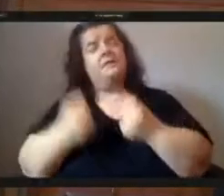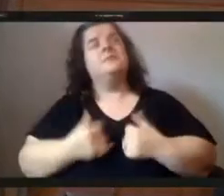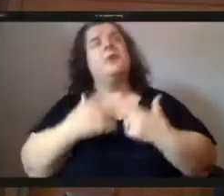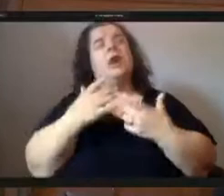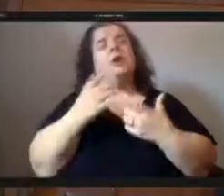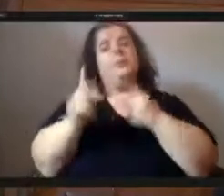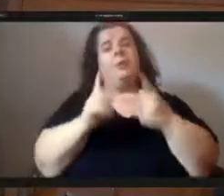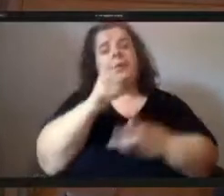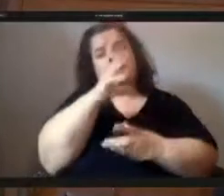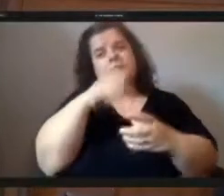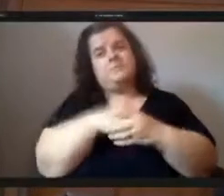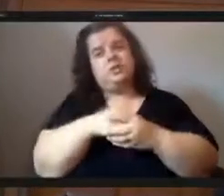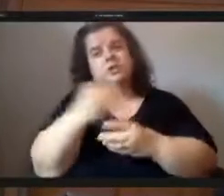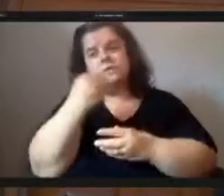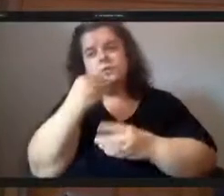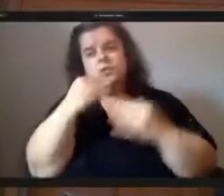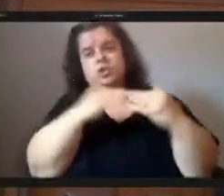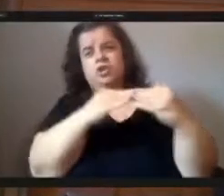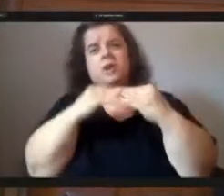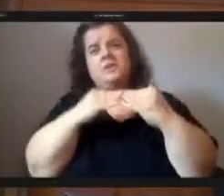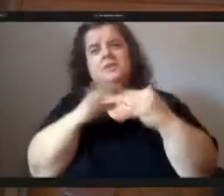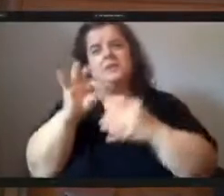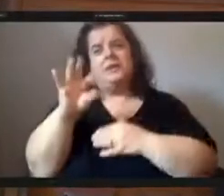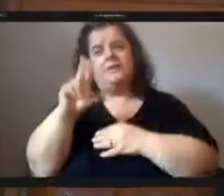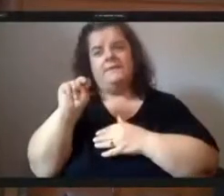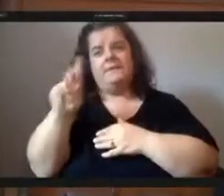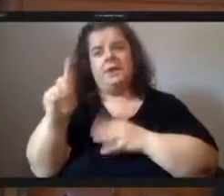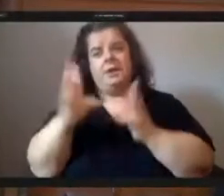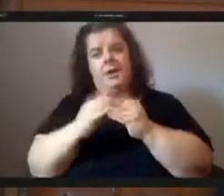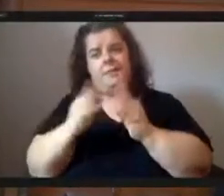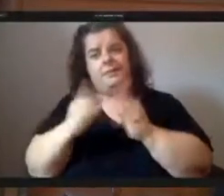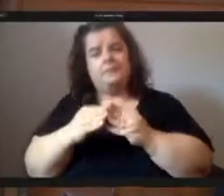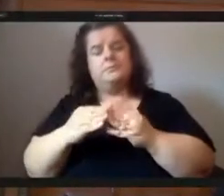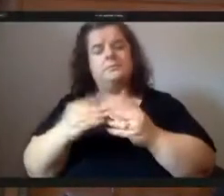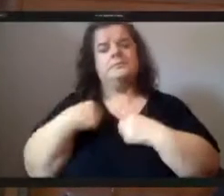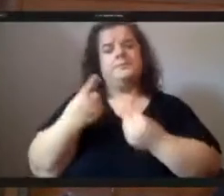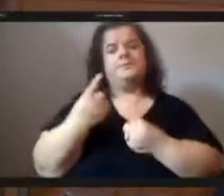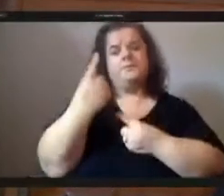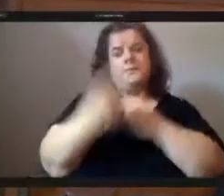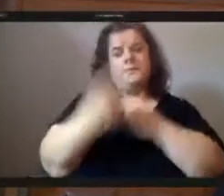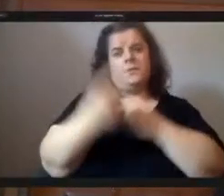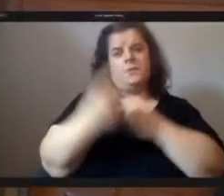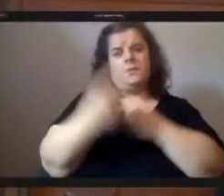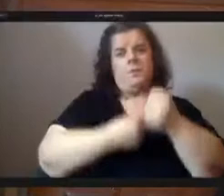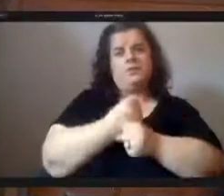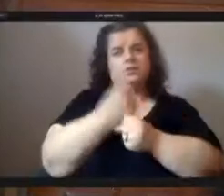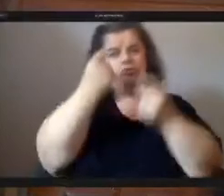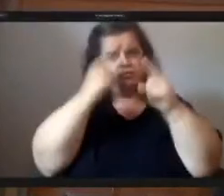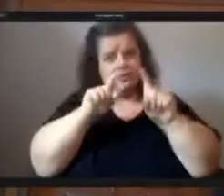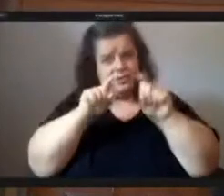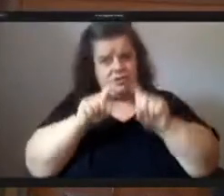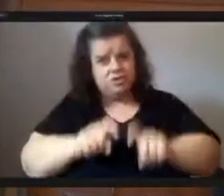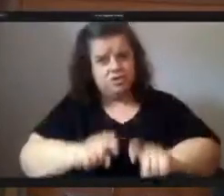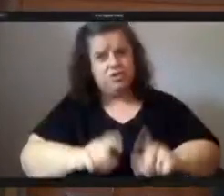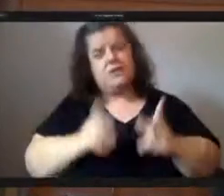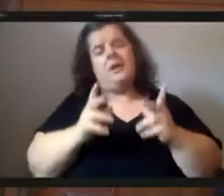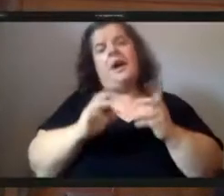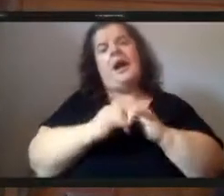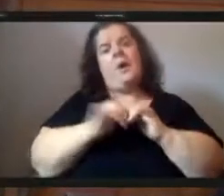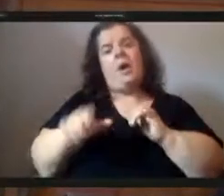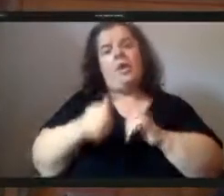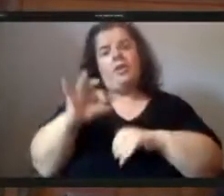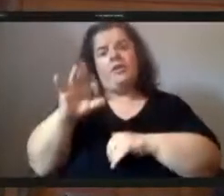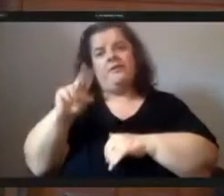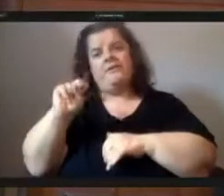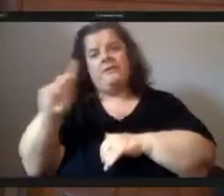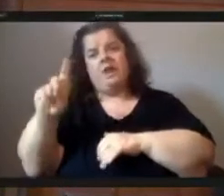justice fund committee which for the last year we have um uh spent time researching how other funds have been set up in other cities